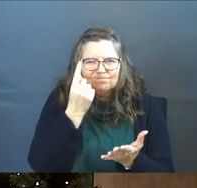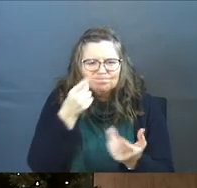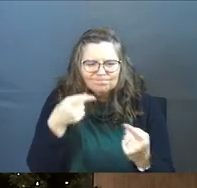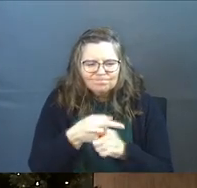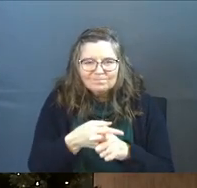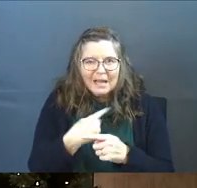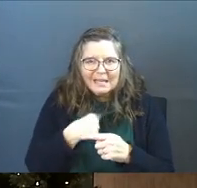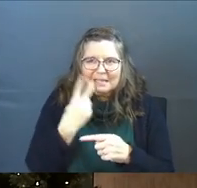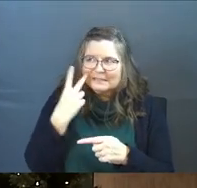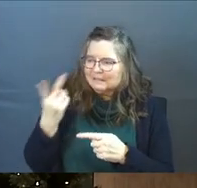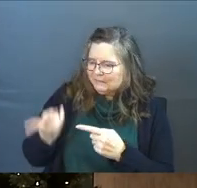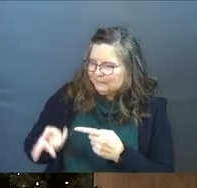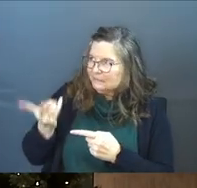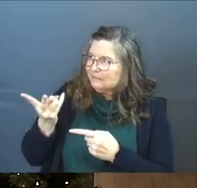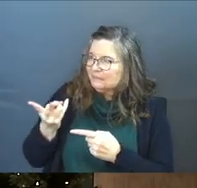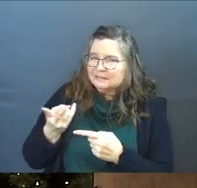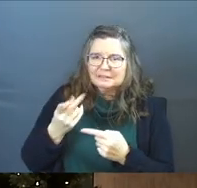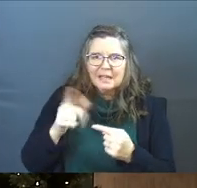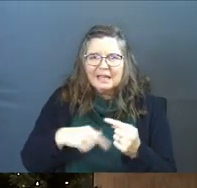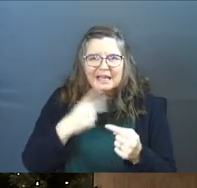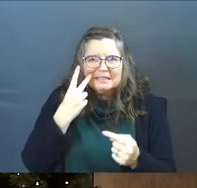He's like, I can't see what I can't see.